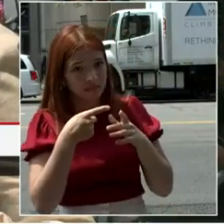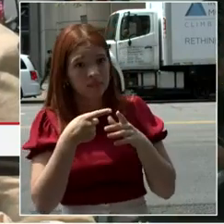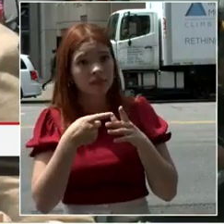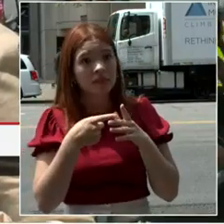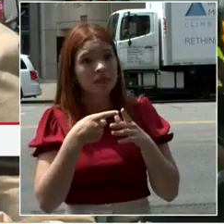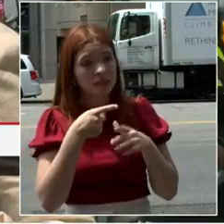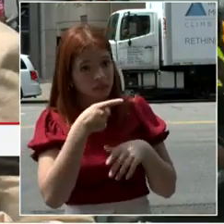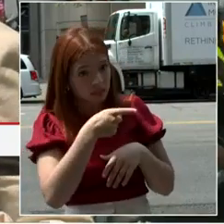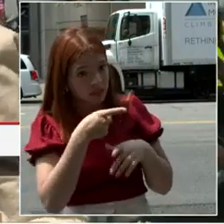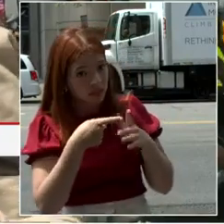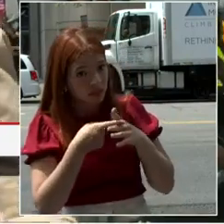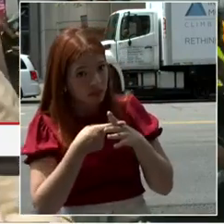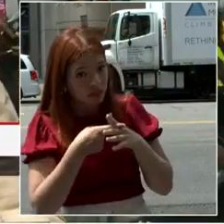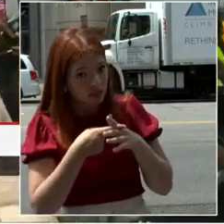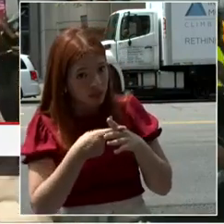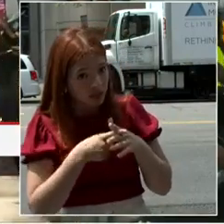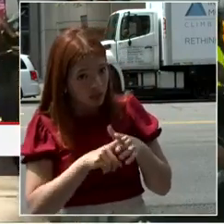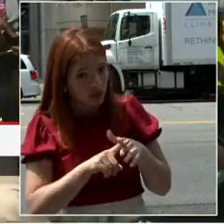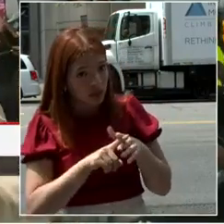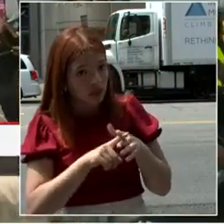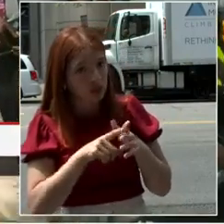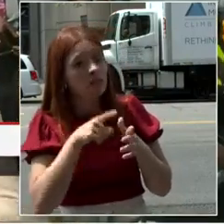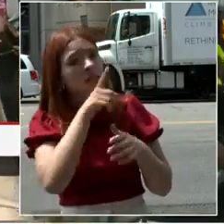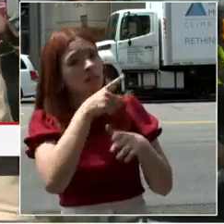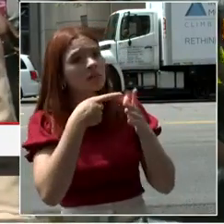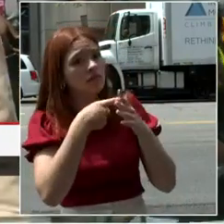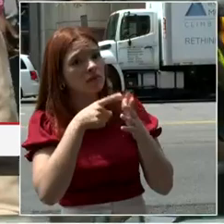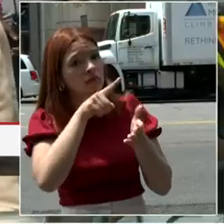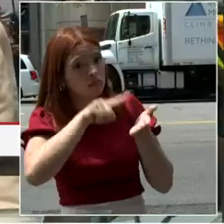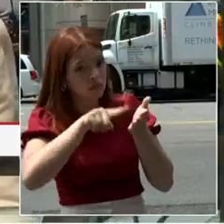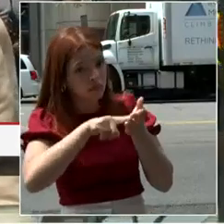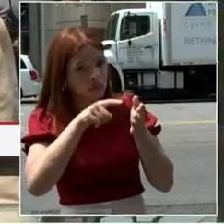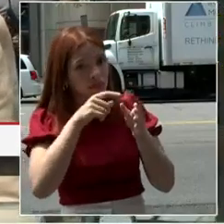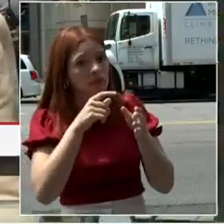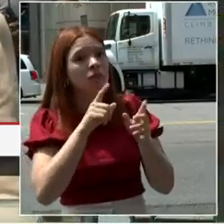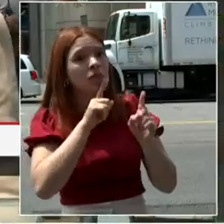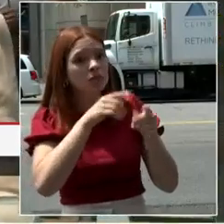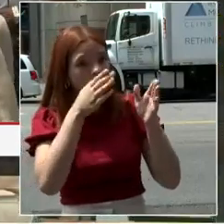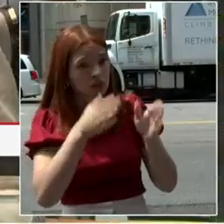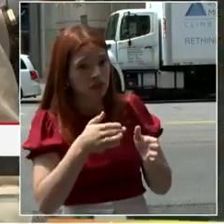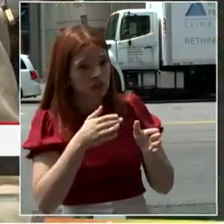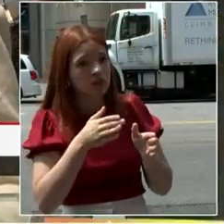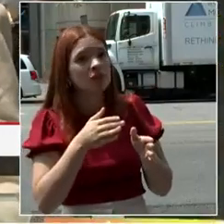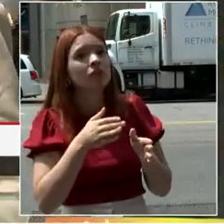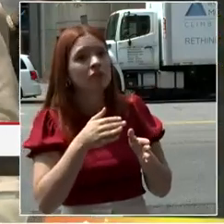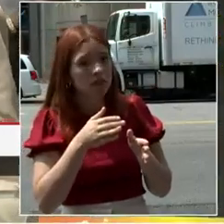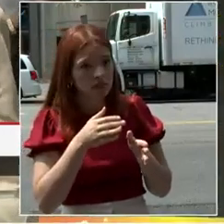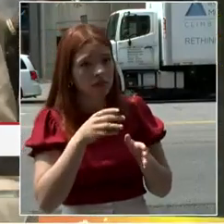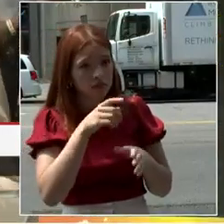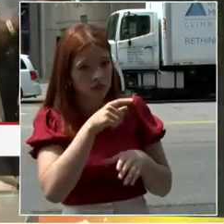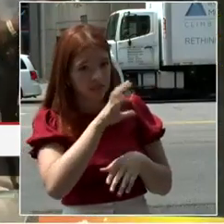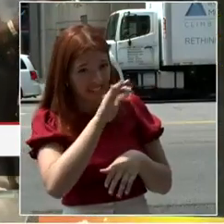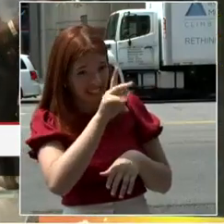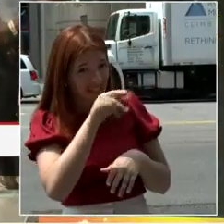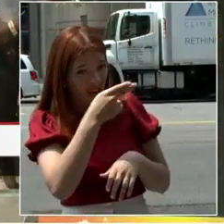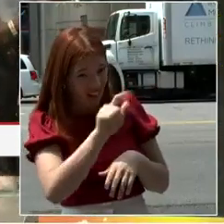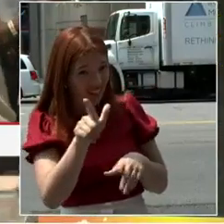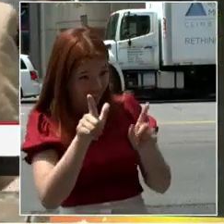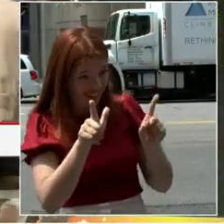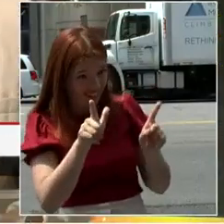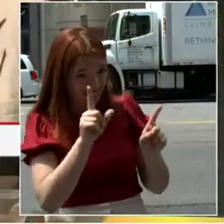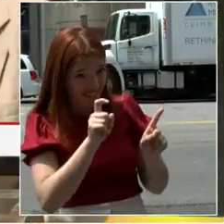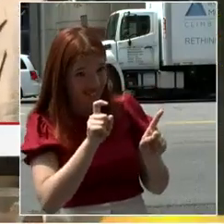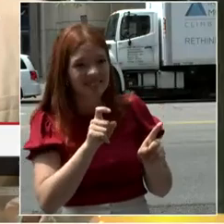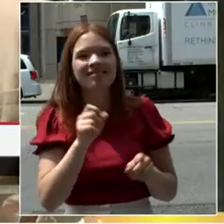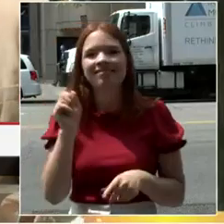Got it? Good news. All right. Let me start with the press. Congratulations on all seriousness. Yes, sir. Mr. Wright. Yes.